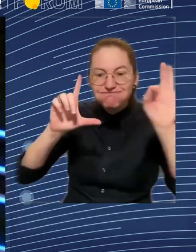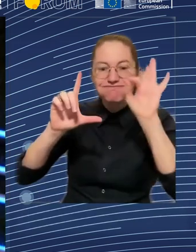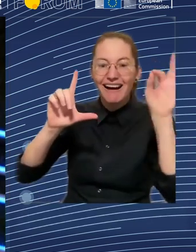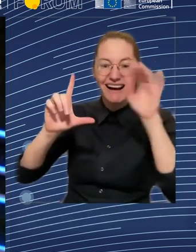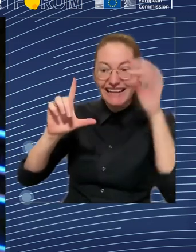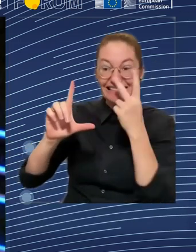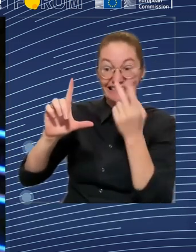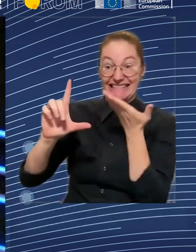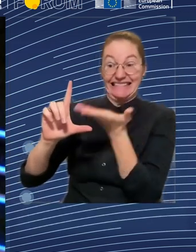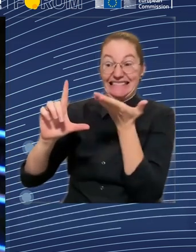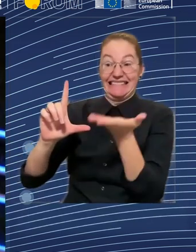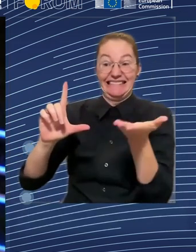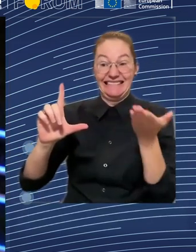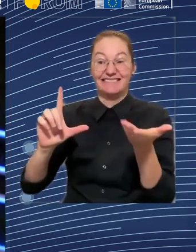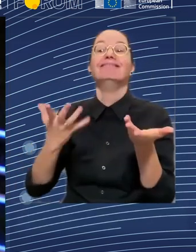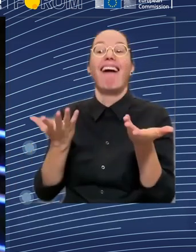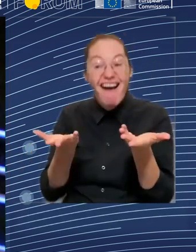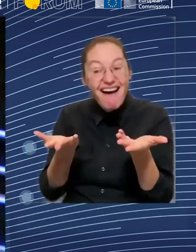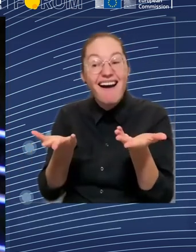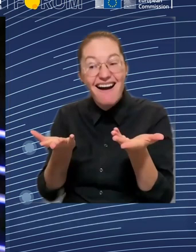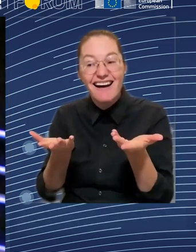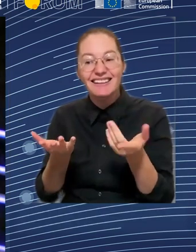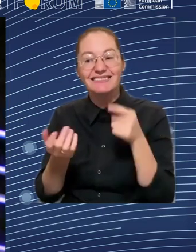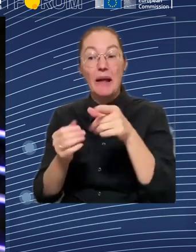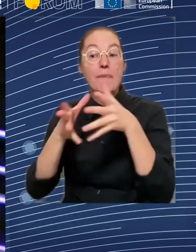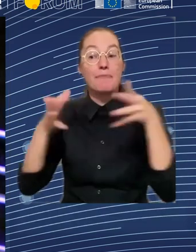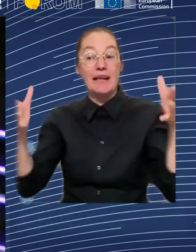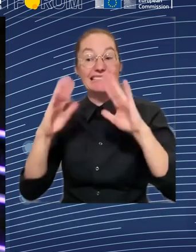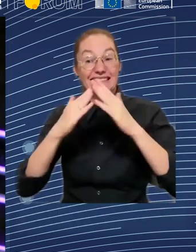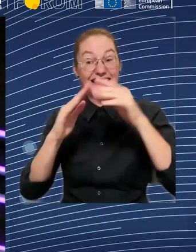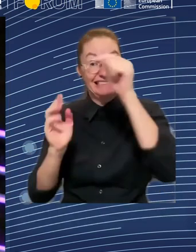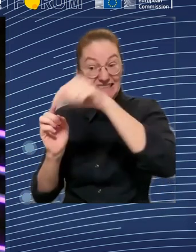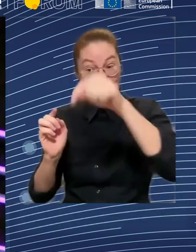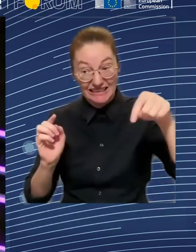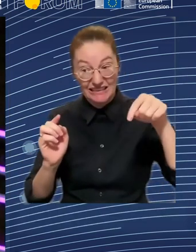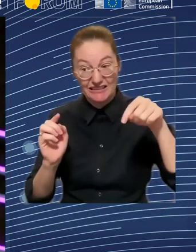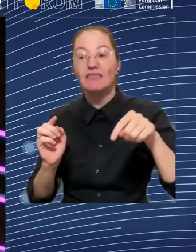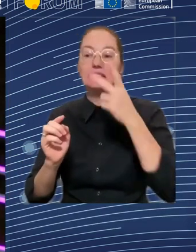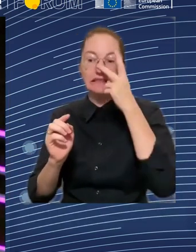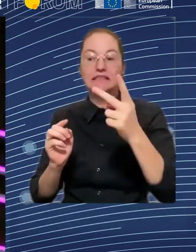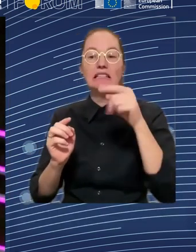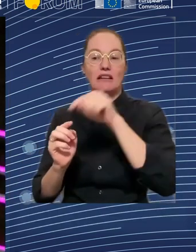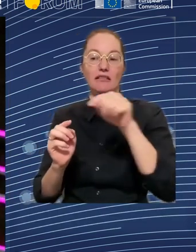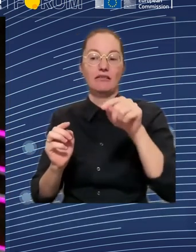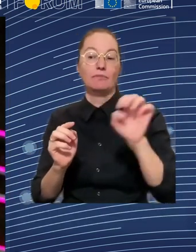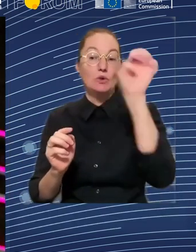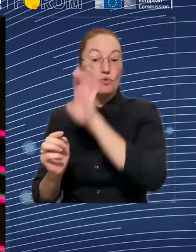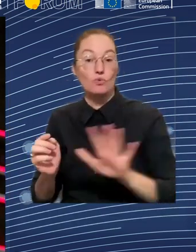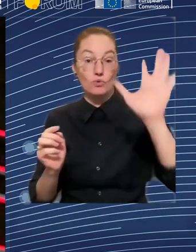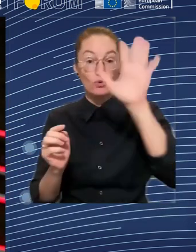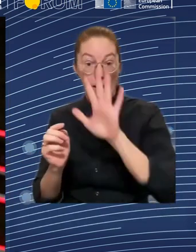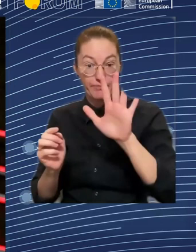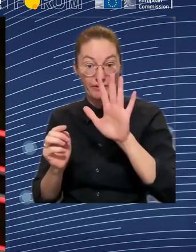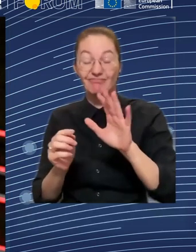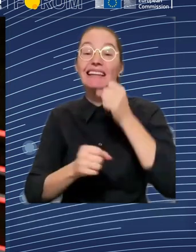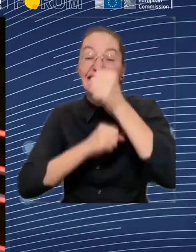expenditure, that it is very much biased towards the old. So, one of the recommendations that we have, for example, in the high